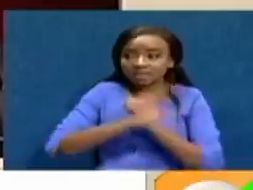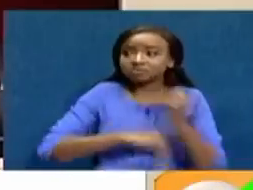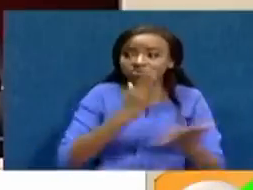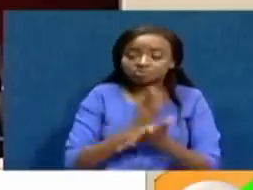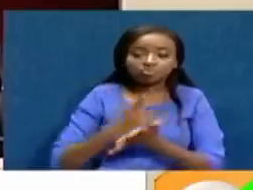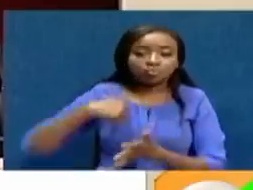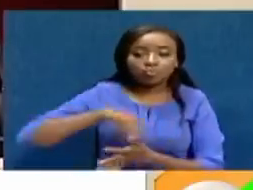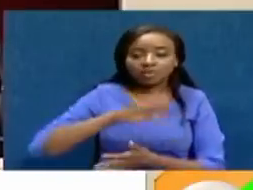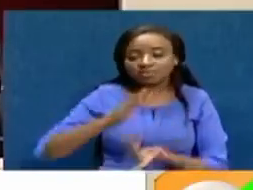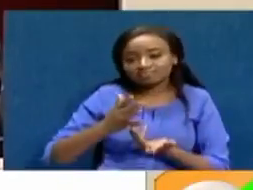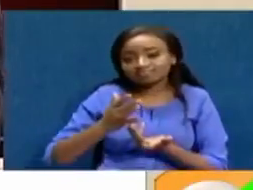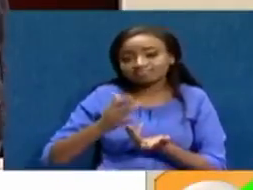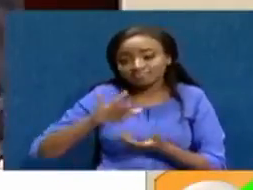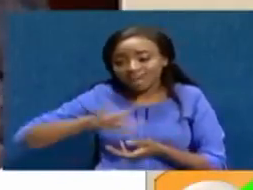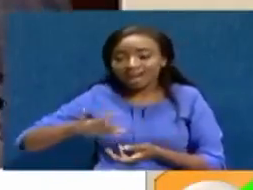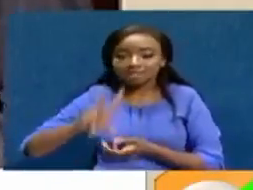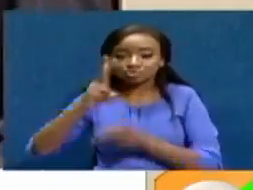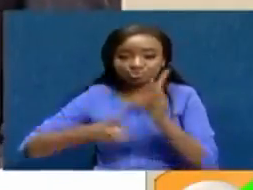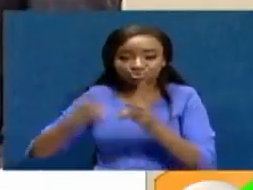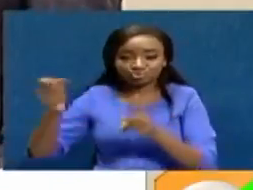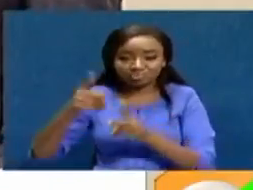22 months of the next general election.